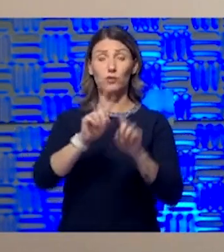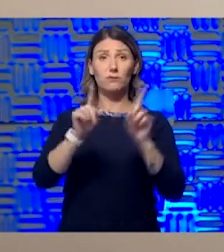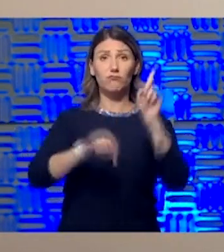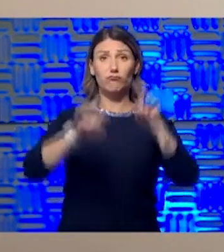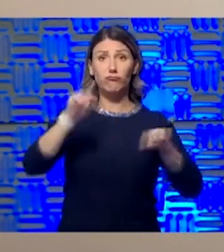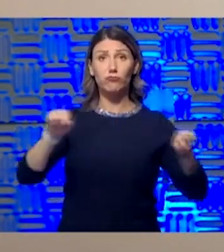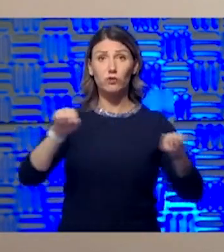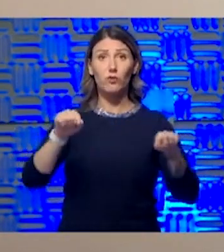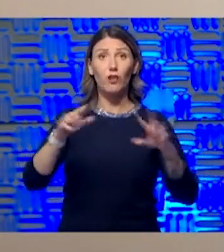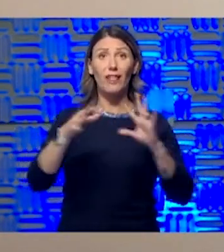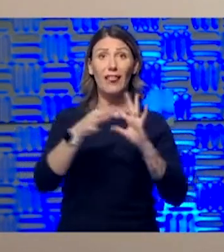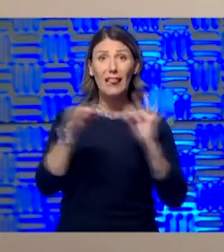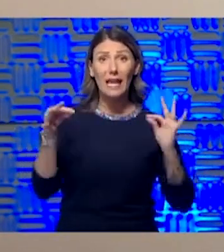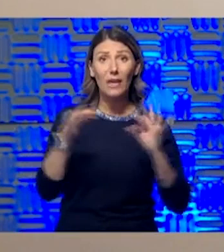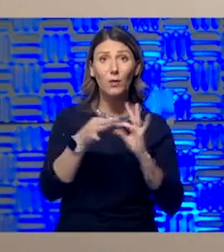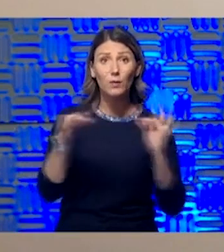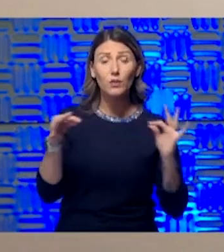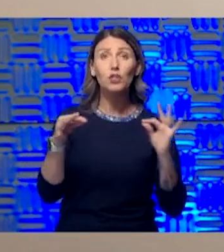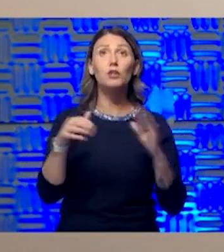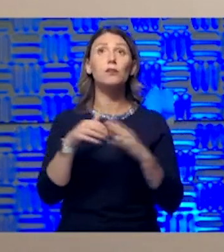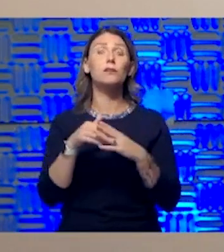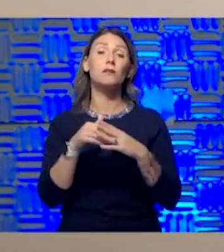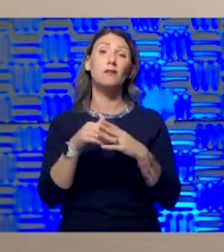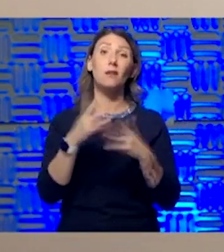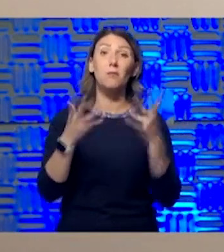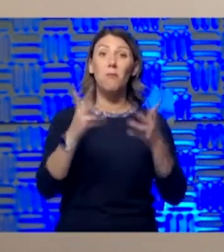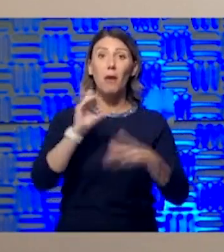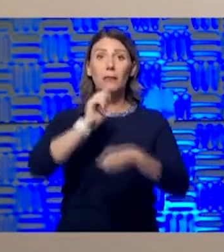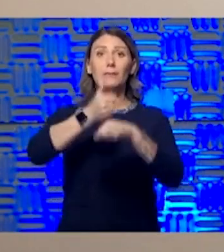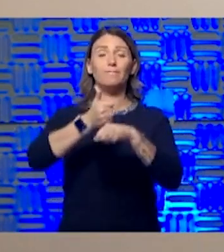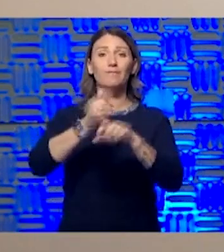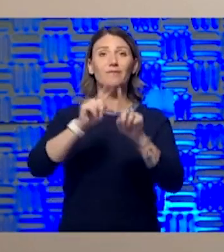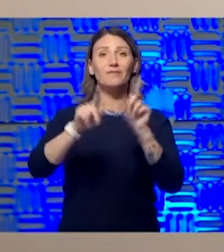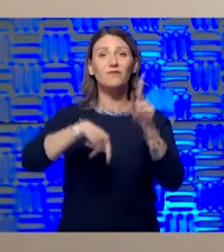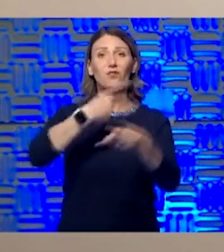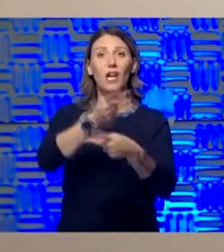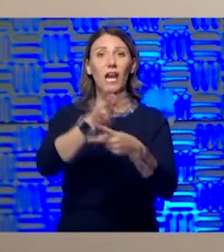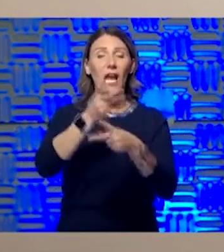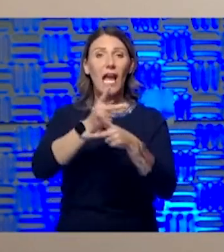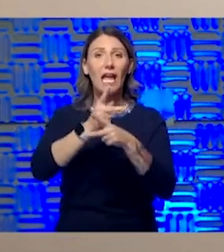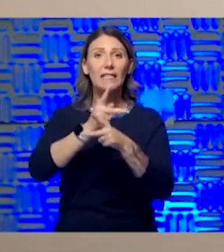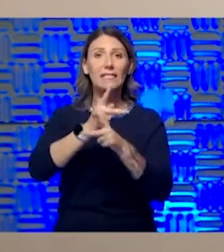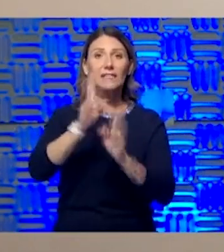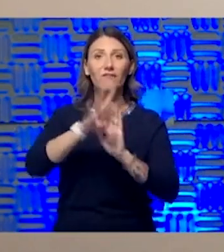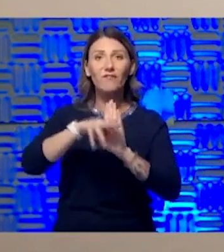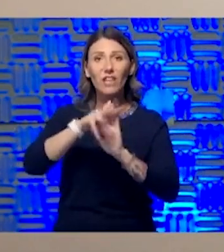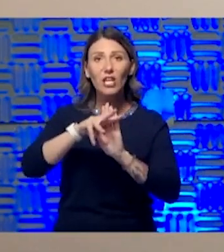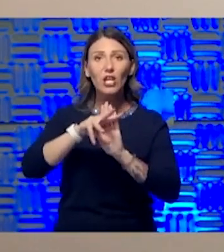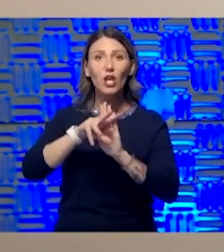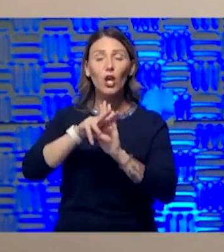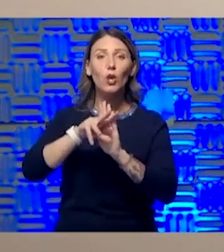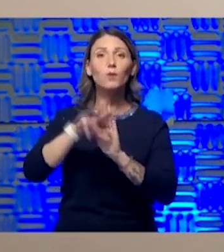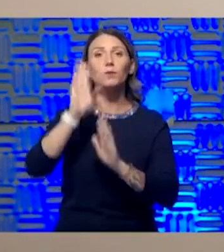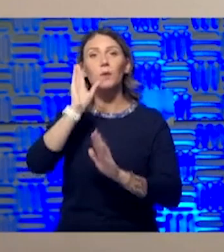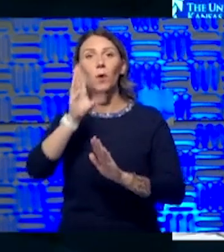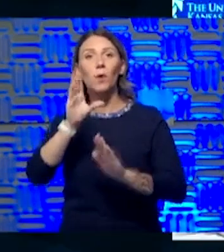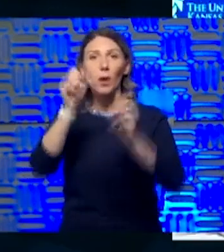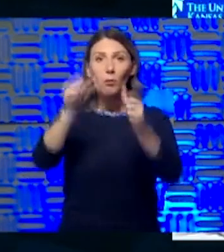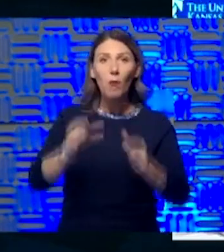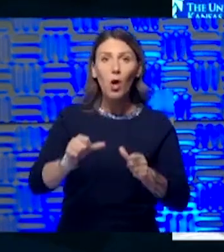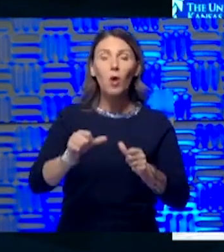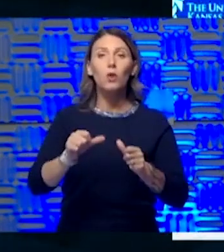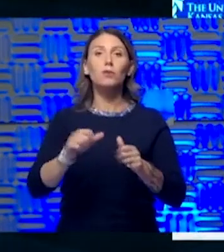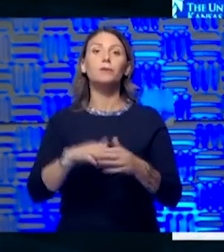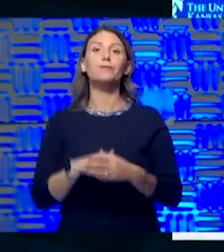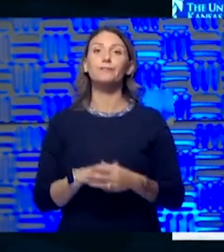We'll have to probably put out different kinds of videos and social media as well. So all that stuff we're trying to keep pushing forward. Yeah,